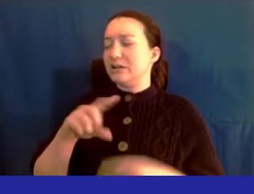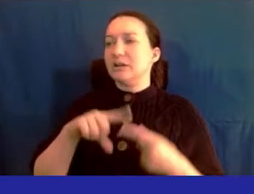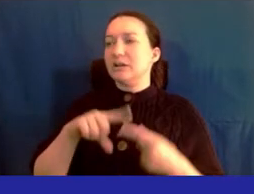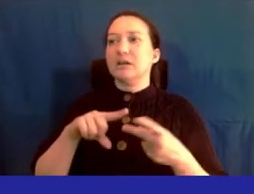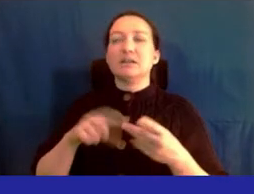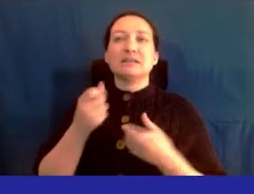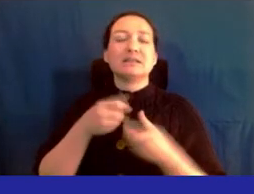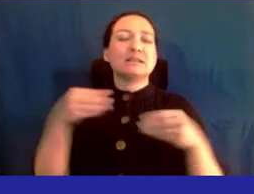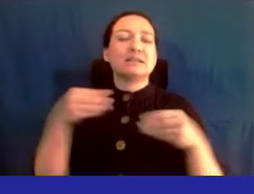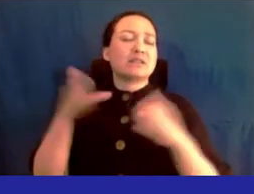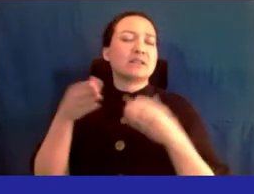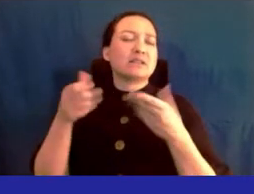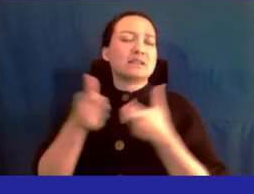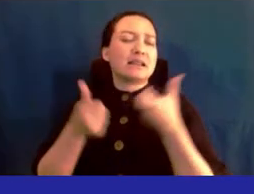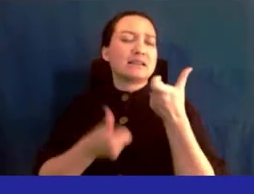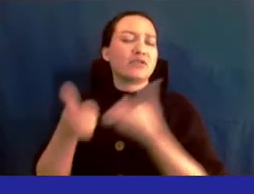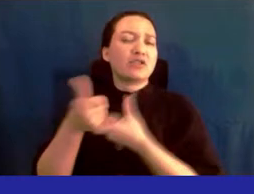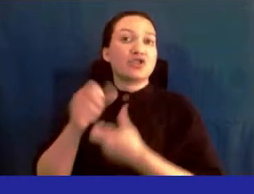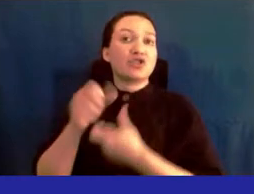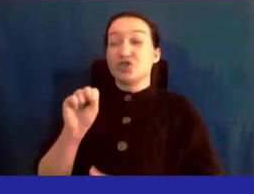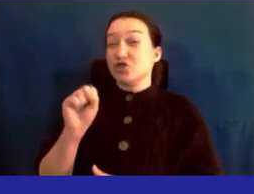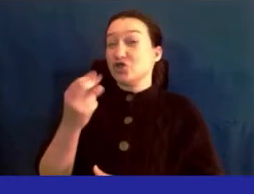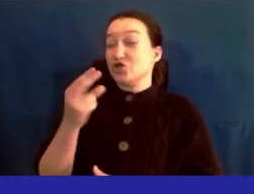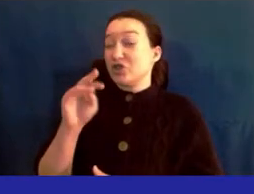And after that is Deborah Walleth.